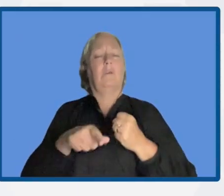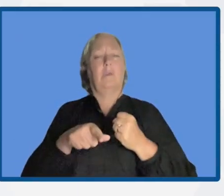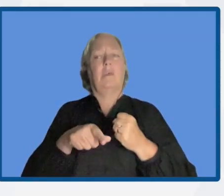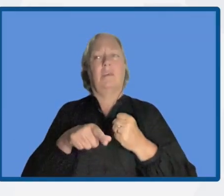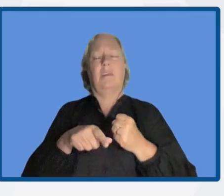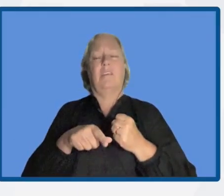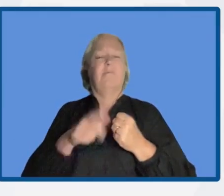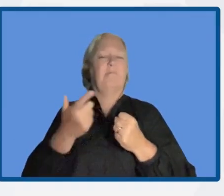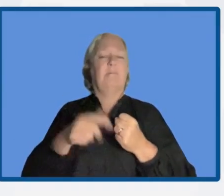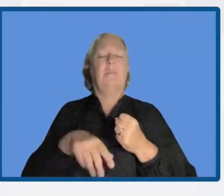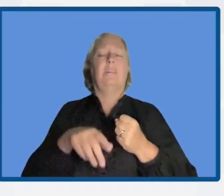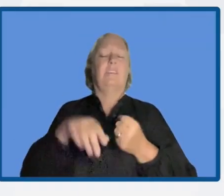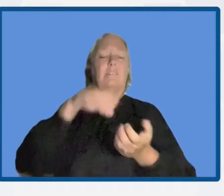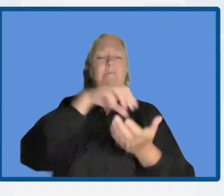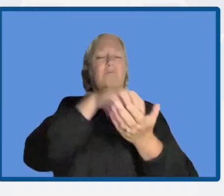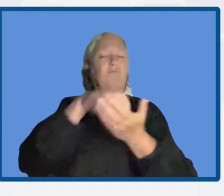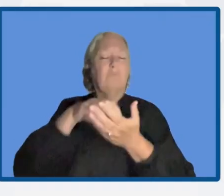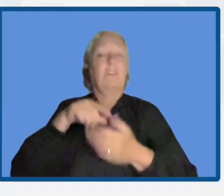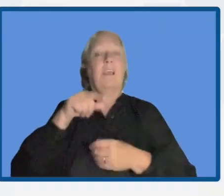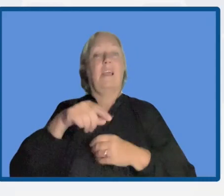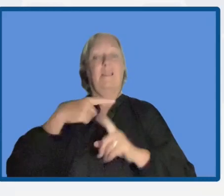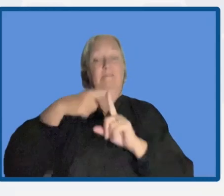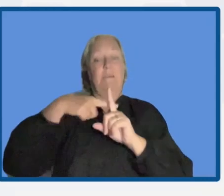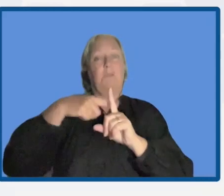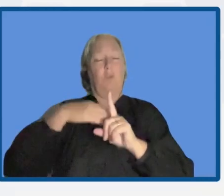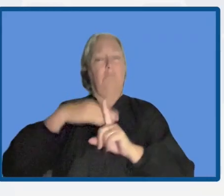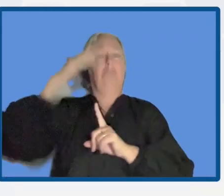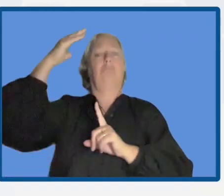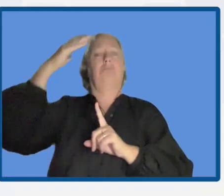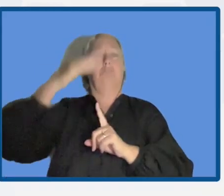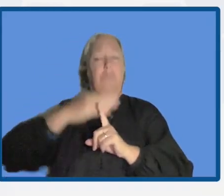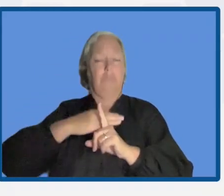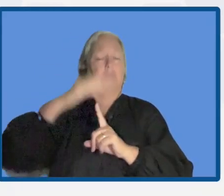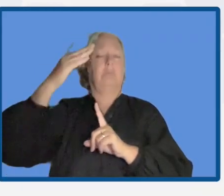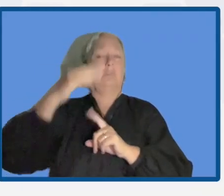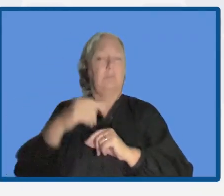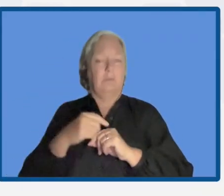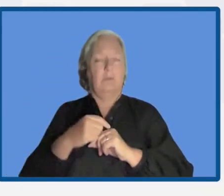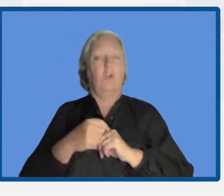increase in temperatures, as well as heat waves.